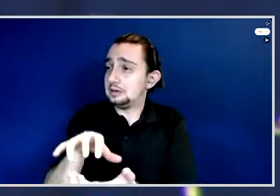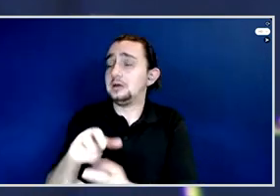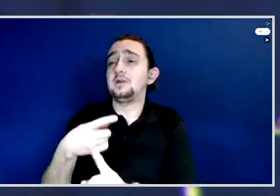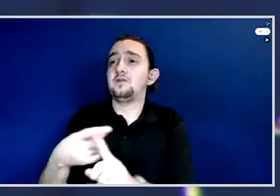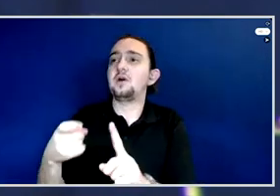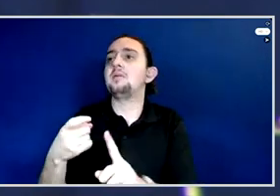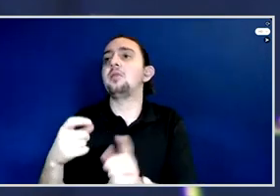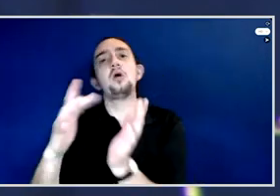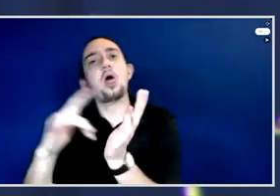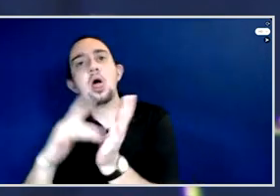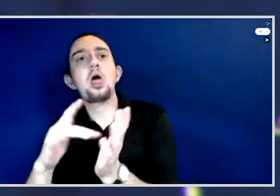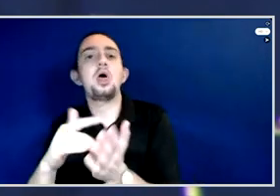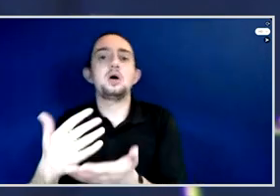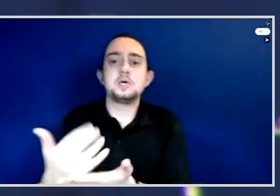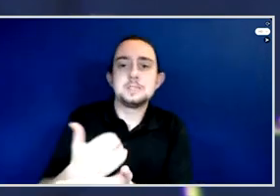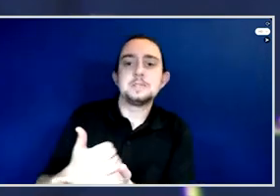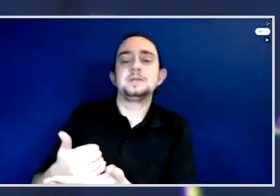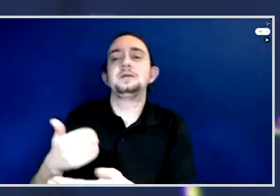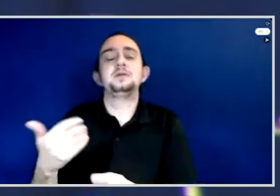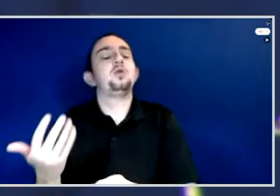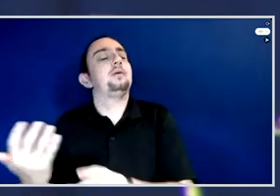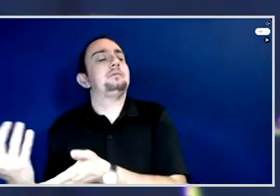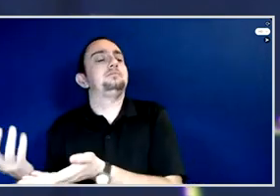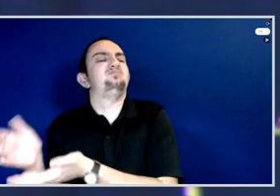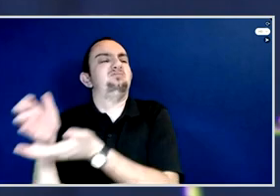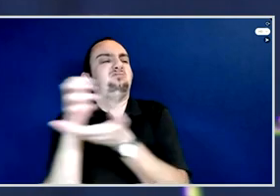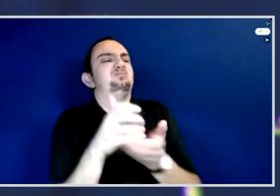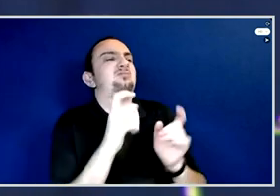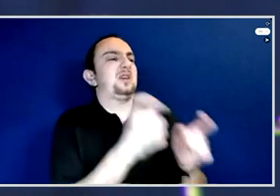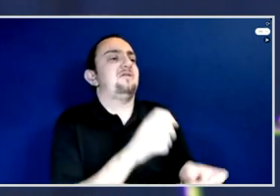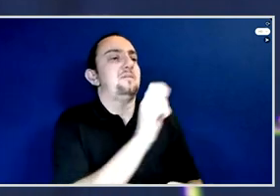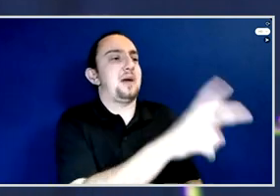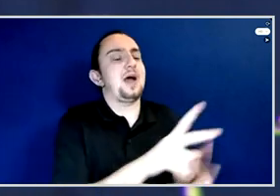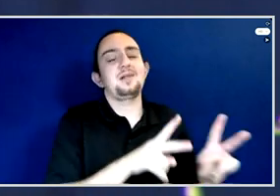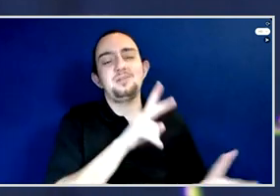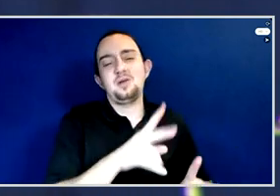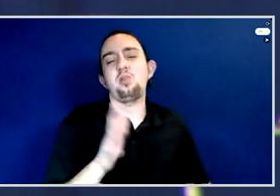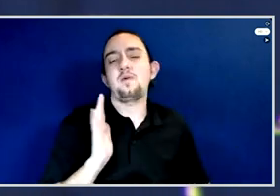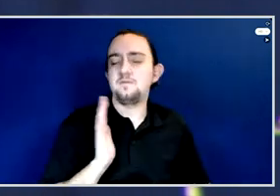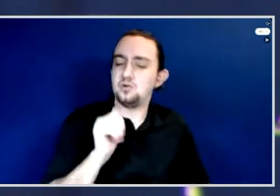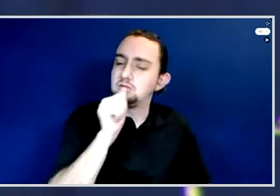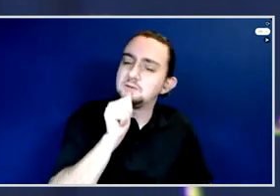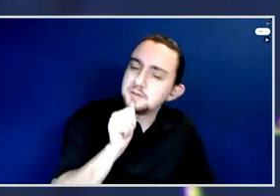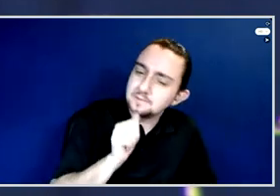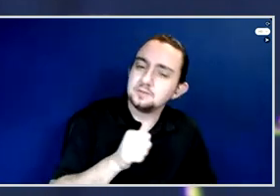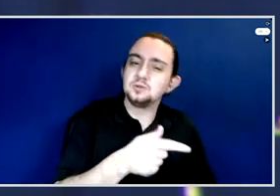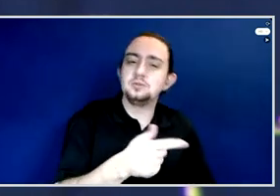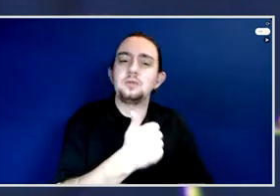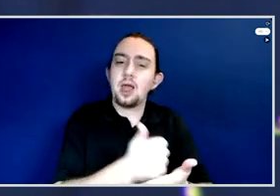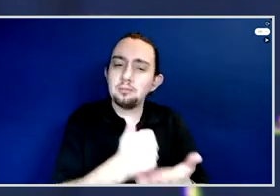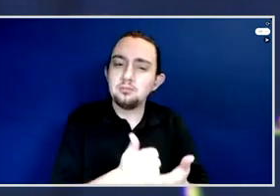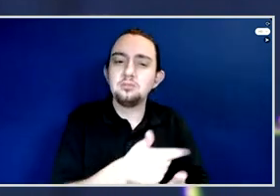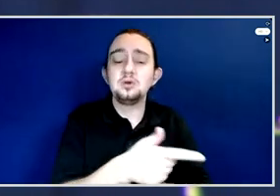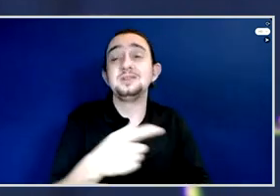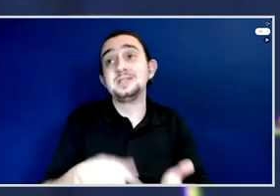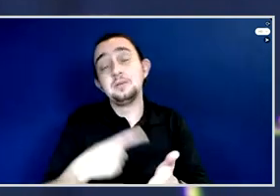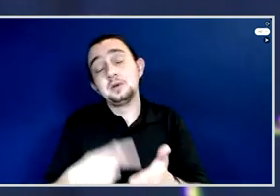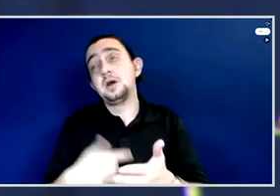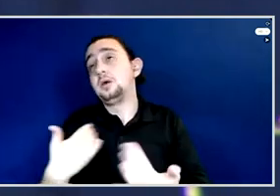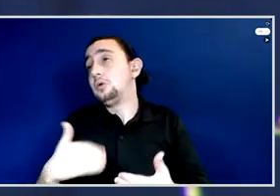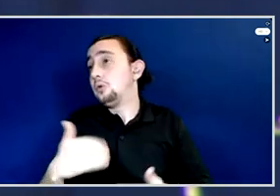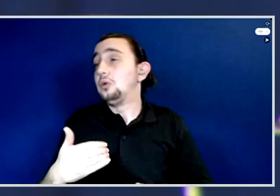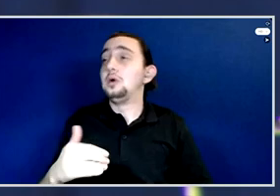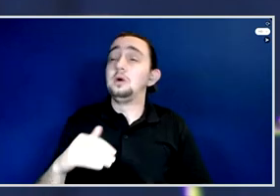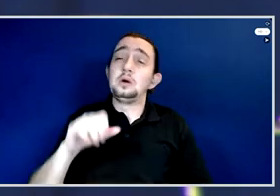work that continues to sometimes be very, you get weary, you sometimes feel defeated in one way or the